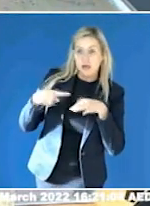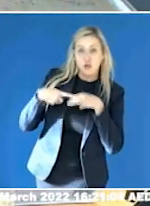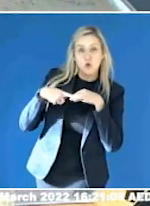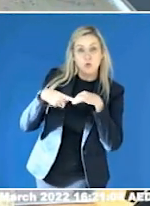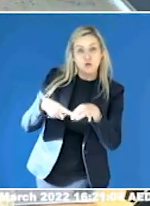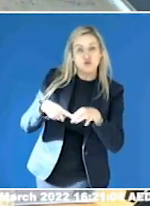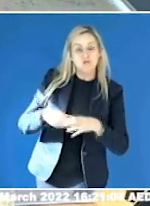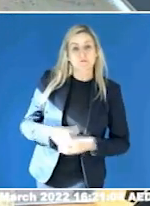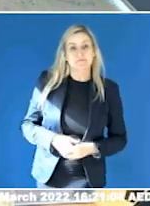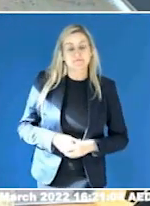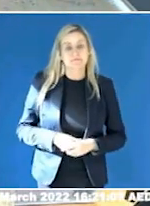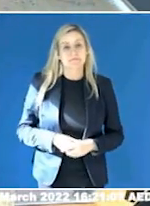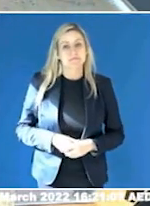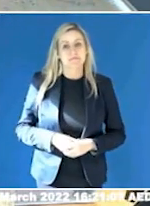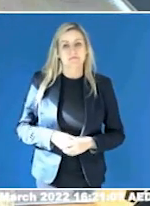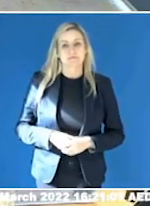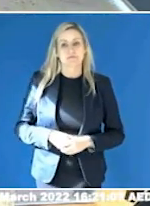any comments?